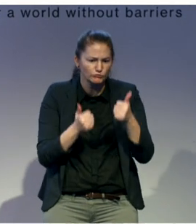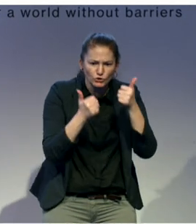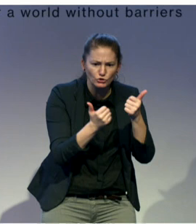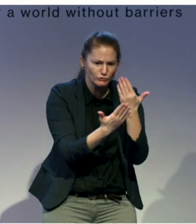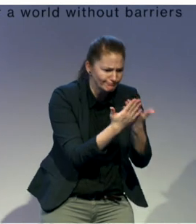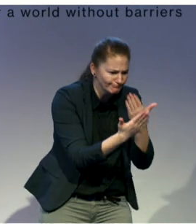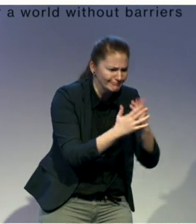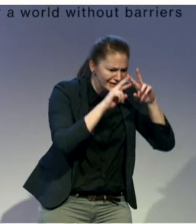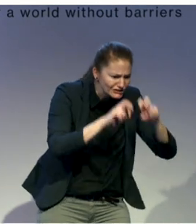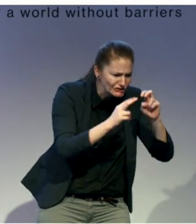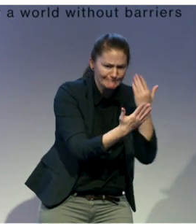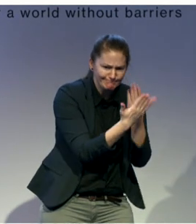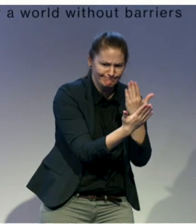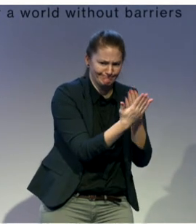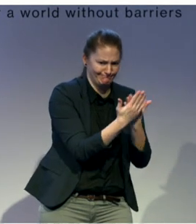somewhat lacking.